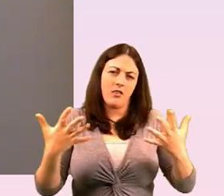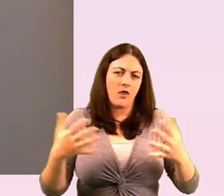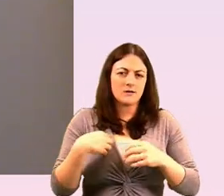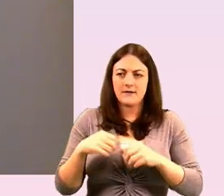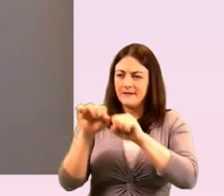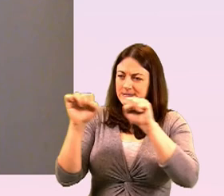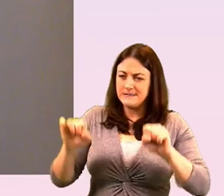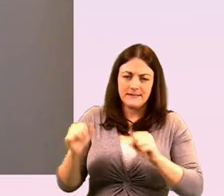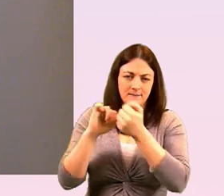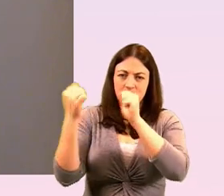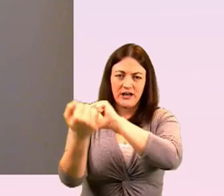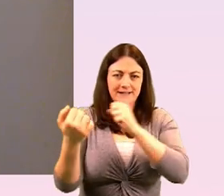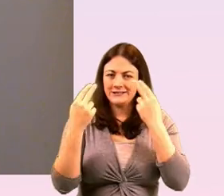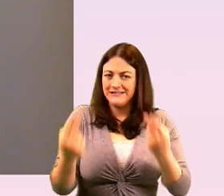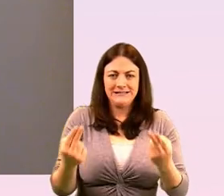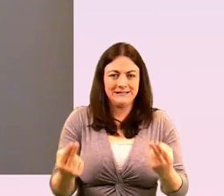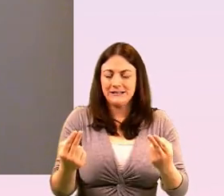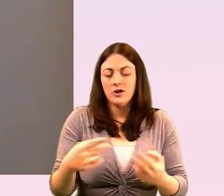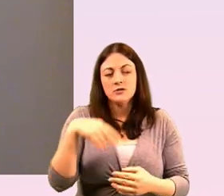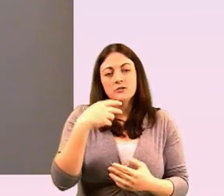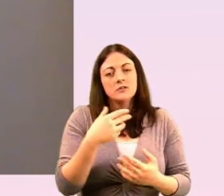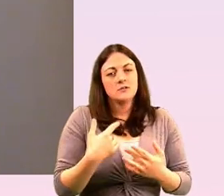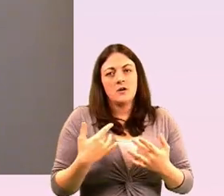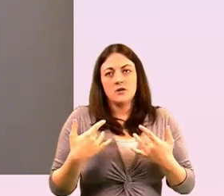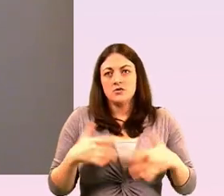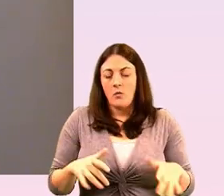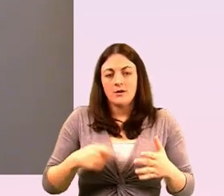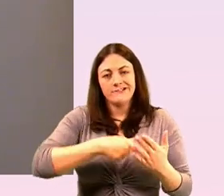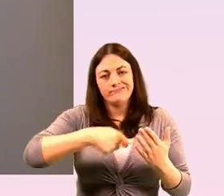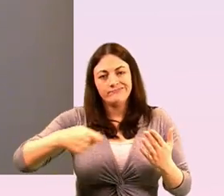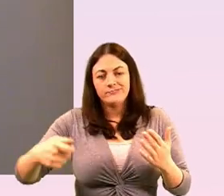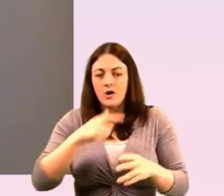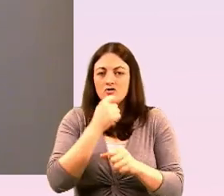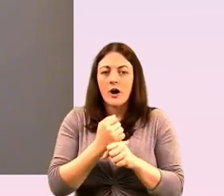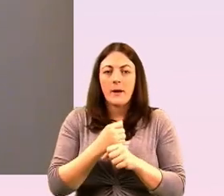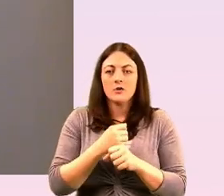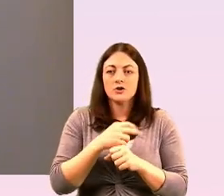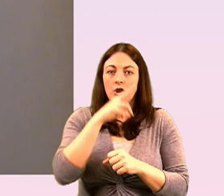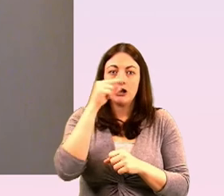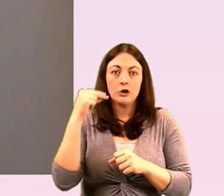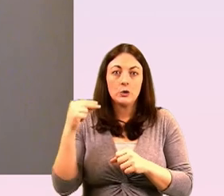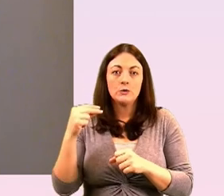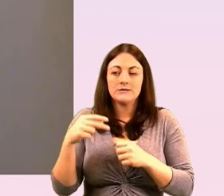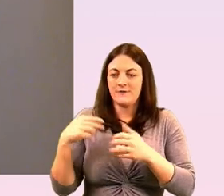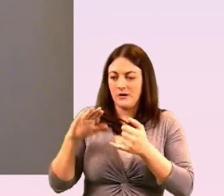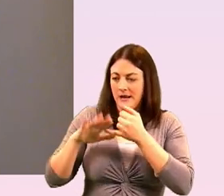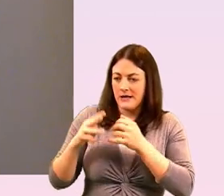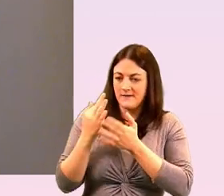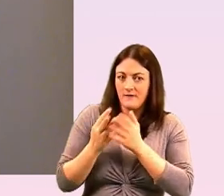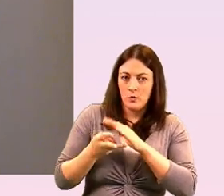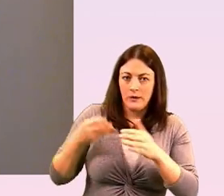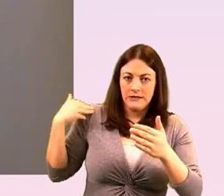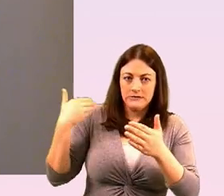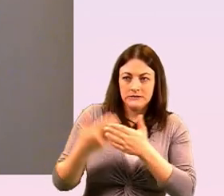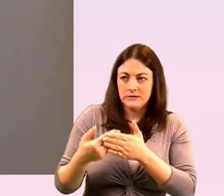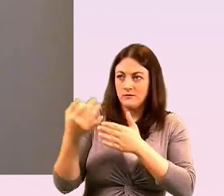that is needed and look i don't need to to to mention the news cycle of the last few weeks even from a state level